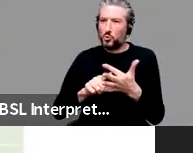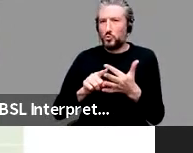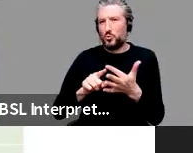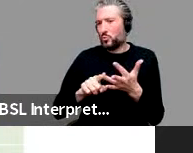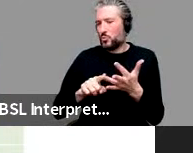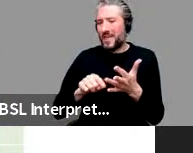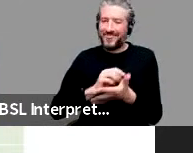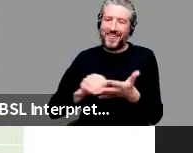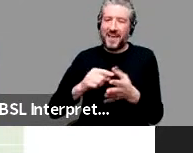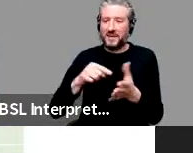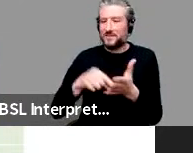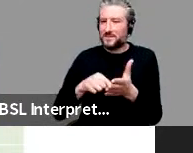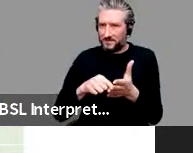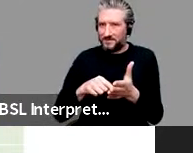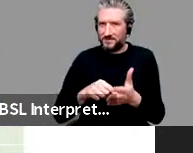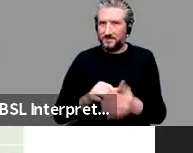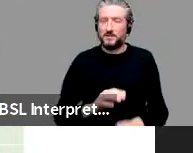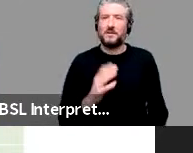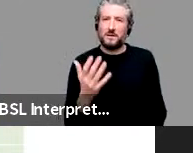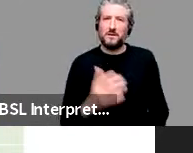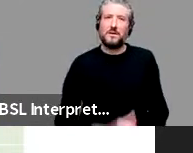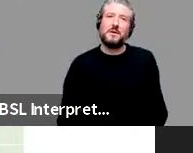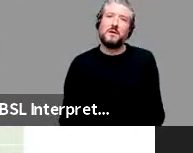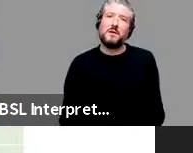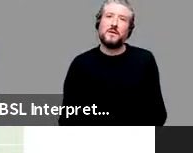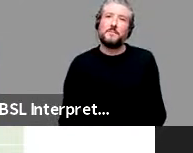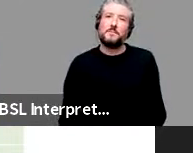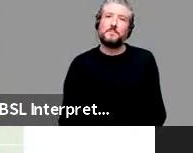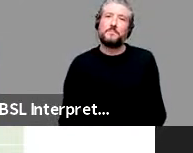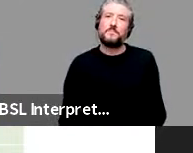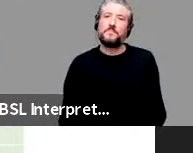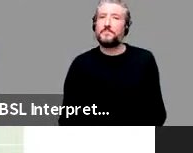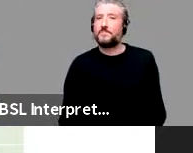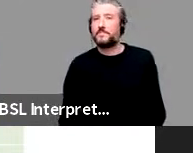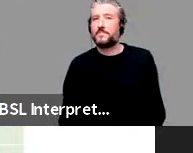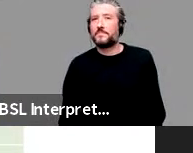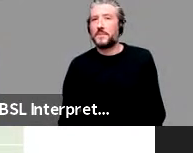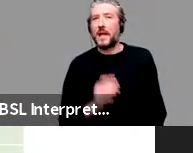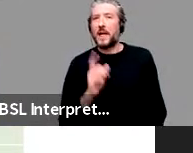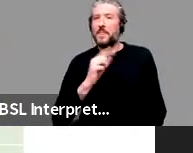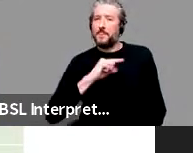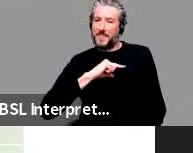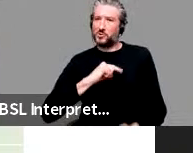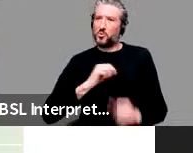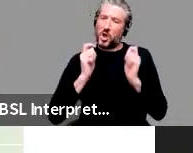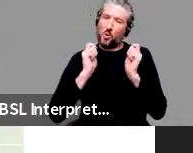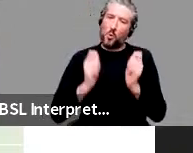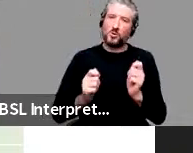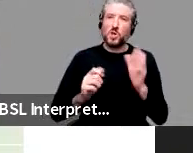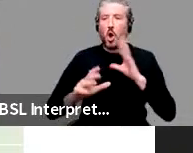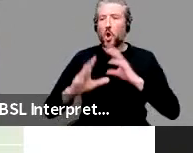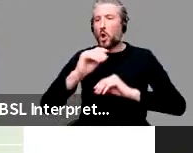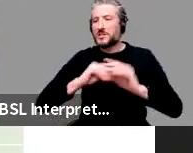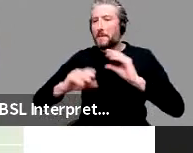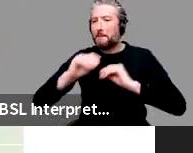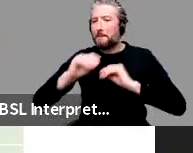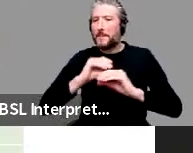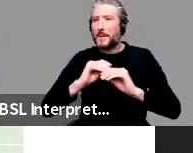Because what it does is it says, I'm going to, this, this action reflects